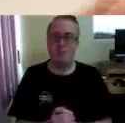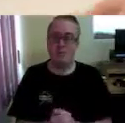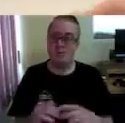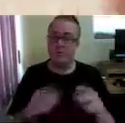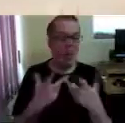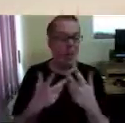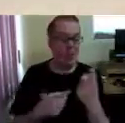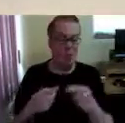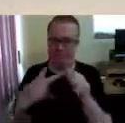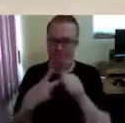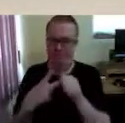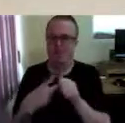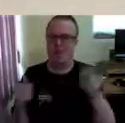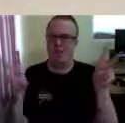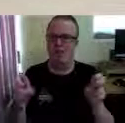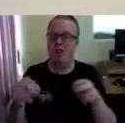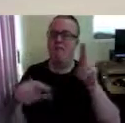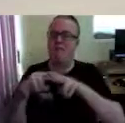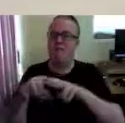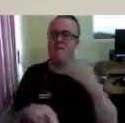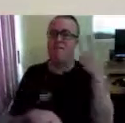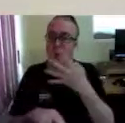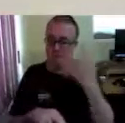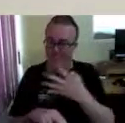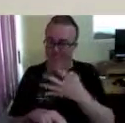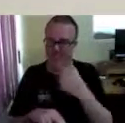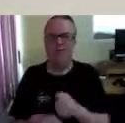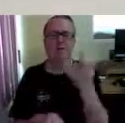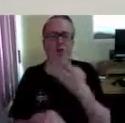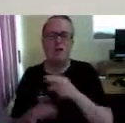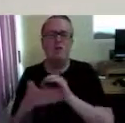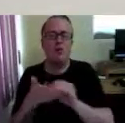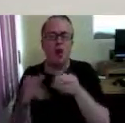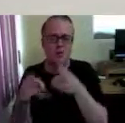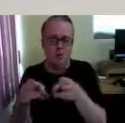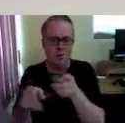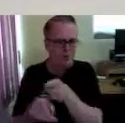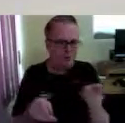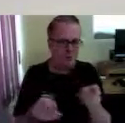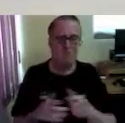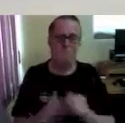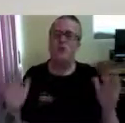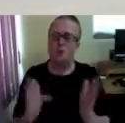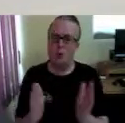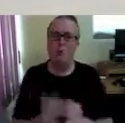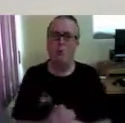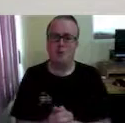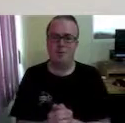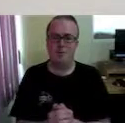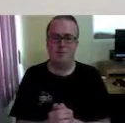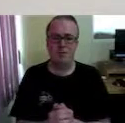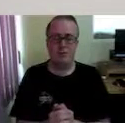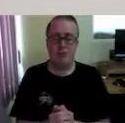The other Focus is called a Focus 14, and that has 14 Braille cells, and it can read 14 characters at a time.